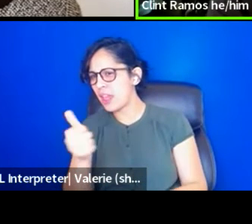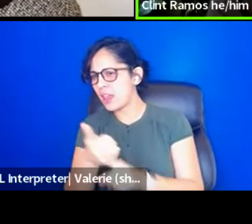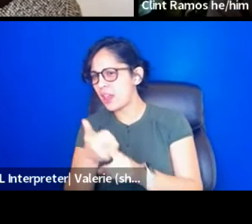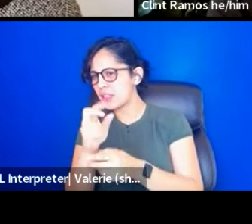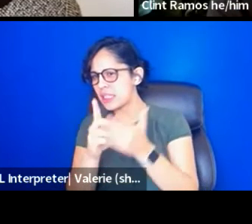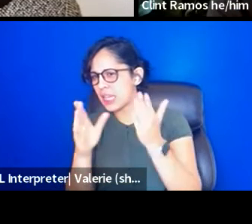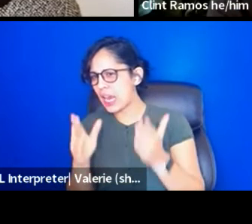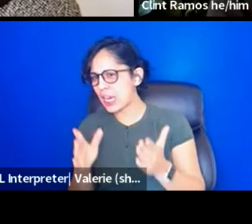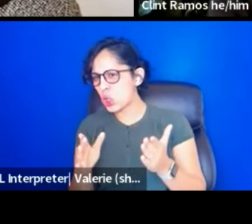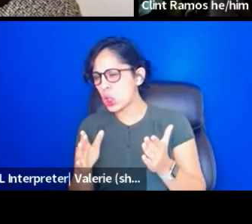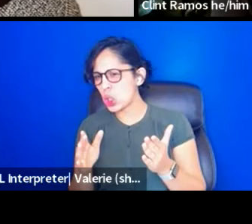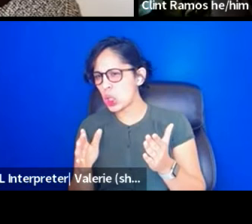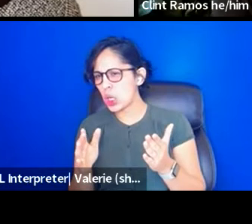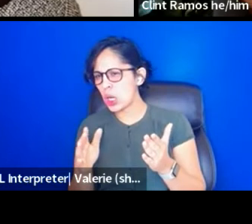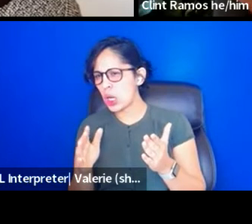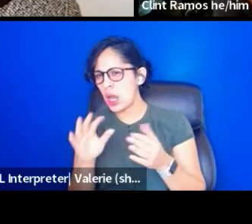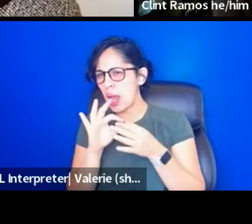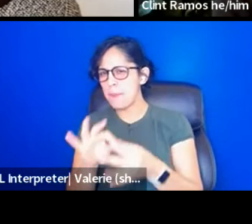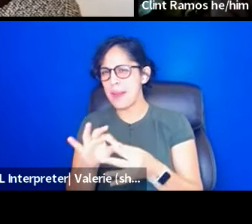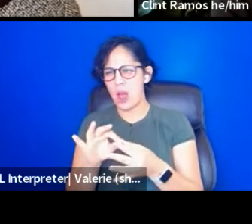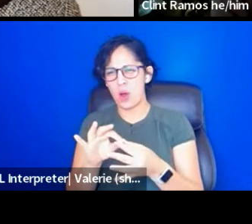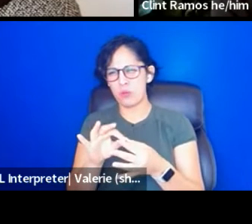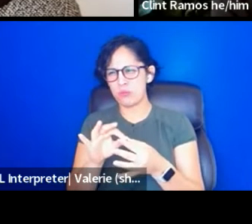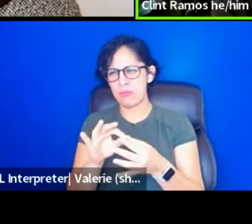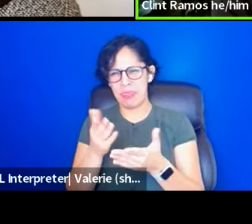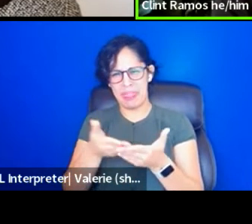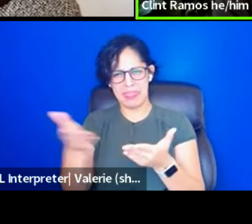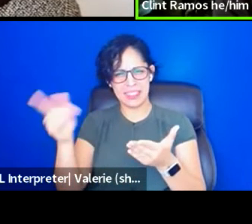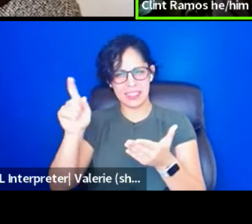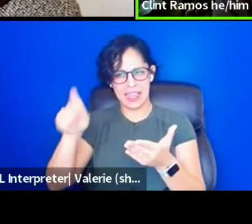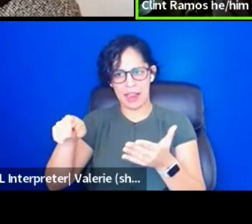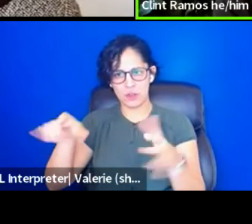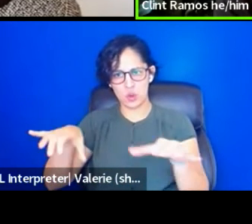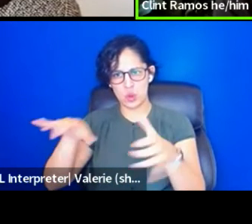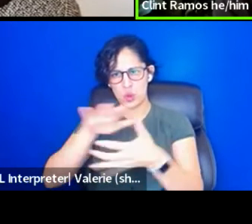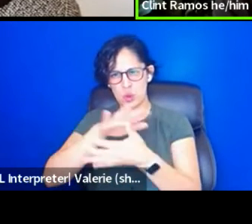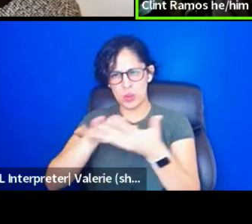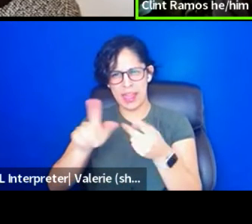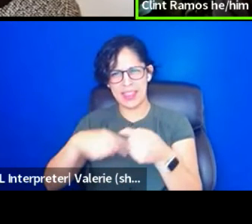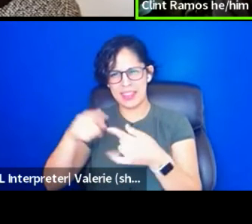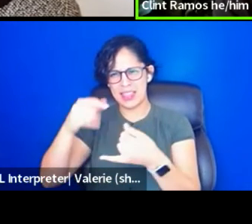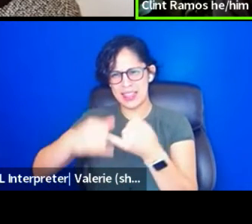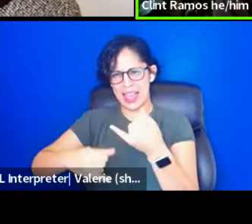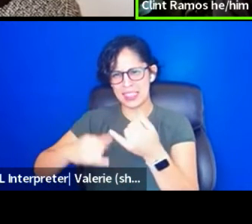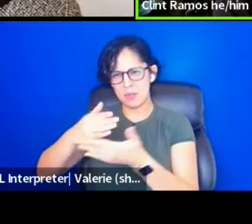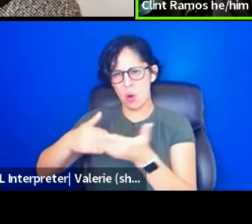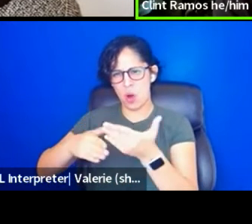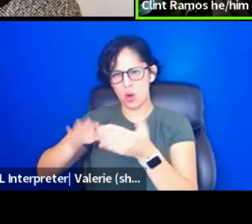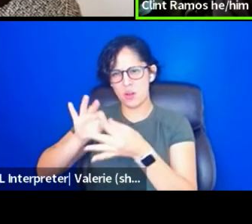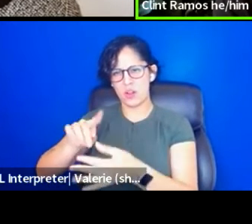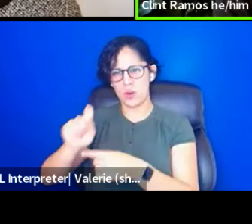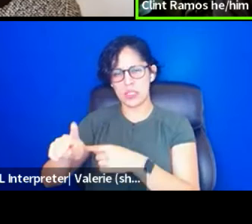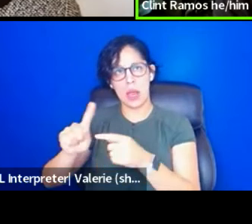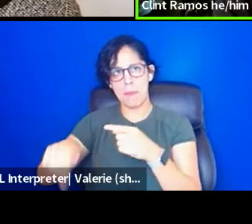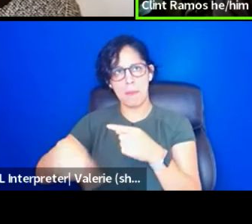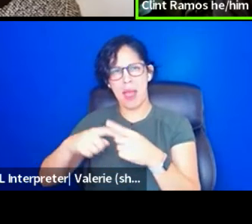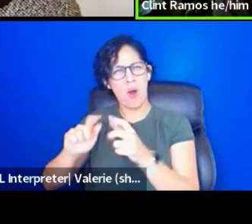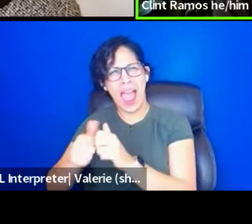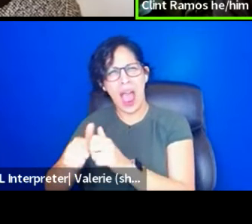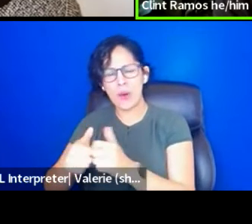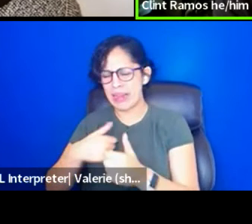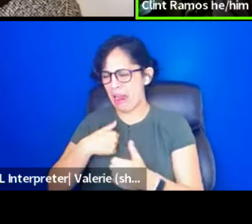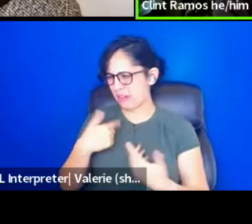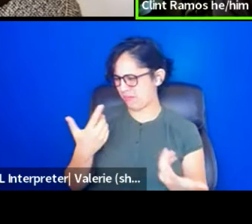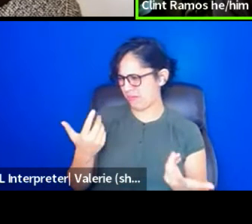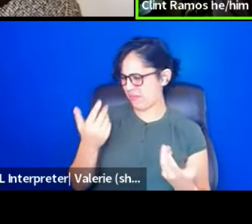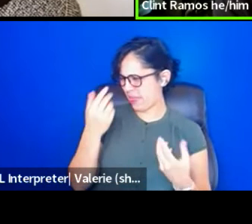um, yeah. About that litany of things that they had to do. And then the last part of that question is, but how, right. And I just keep on